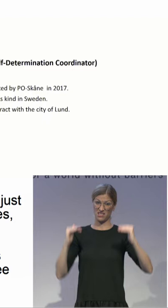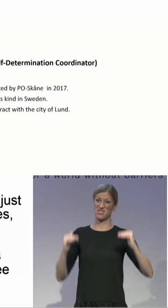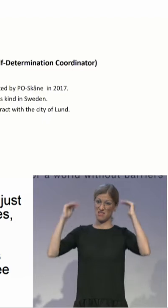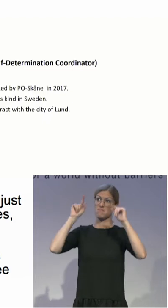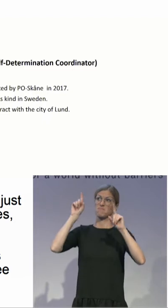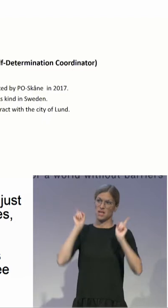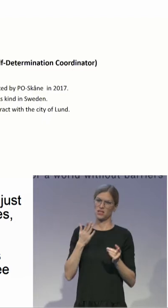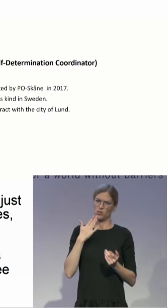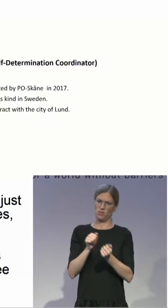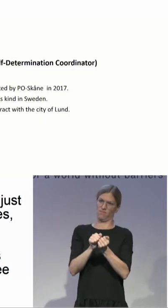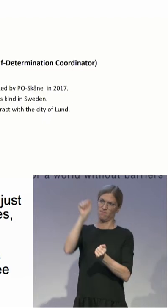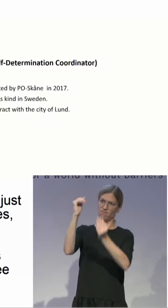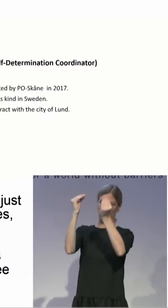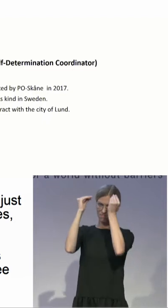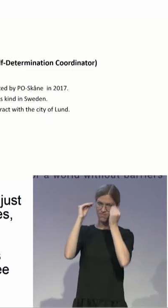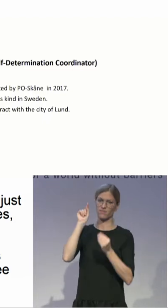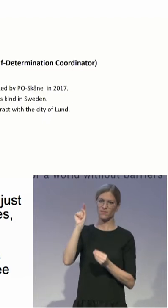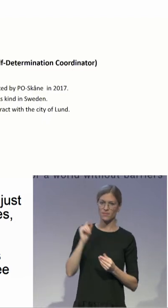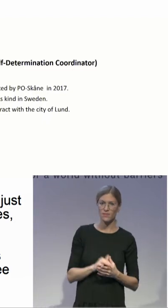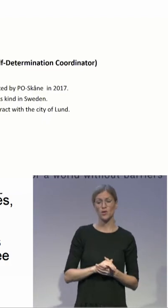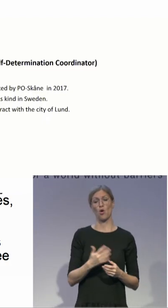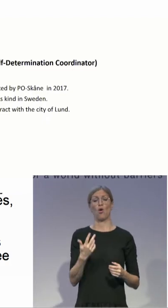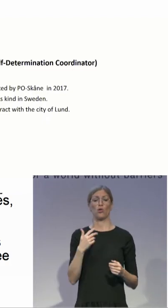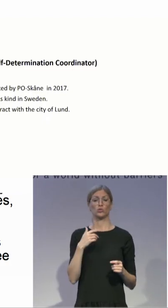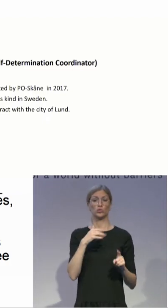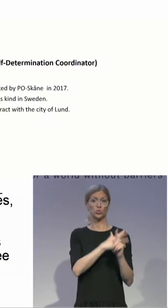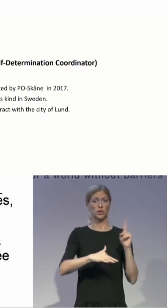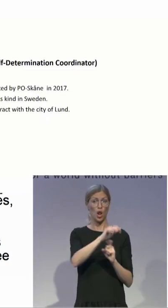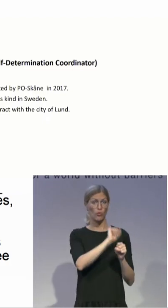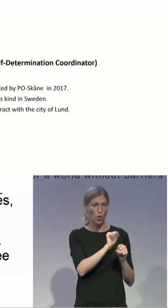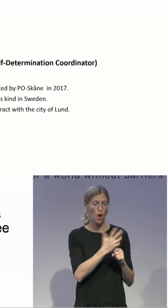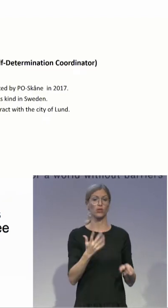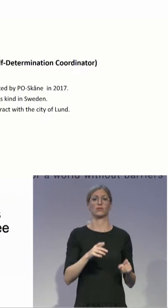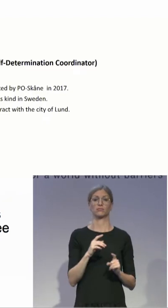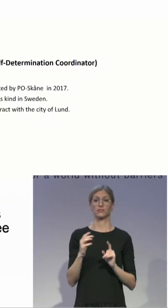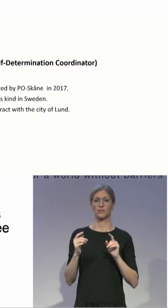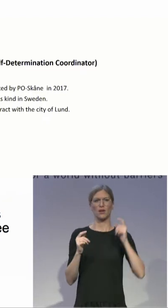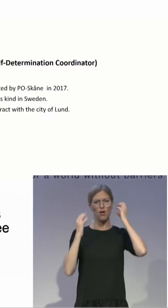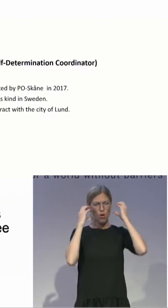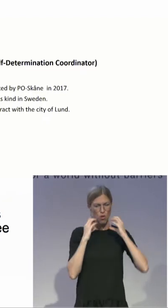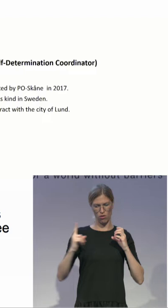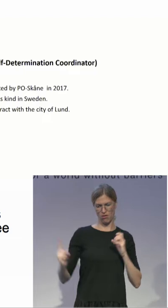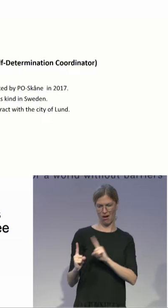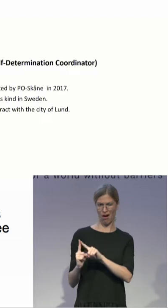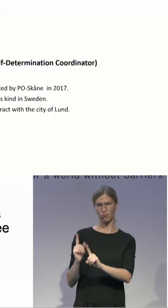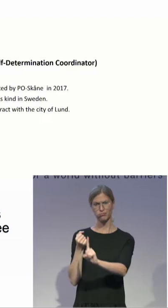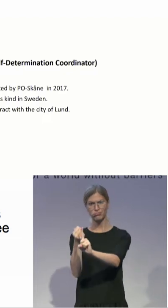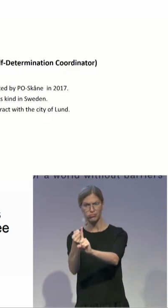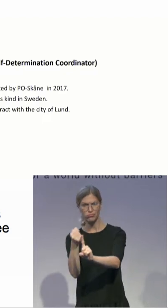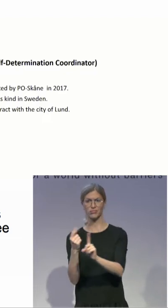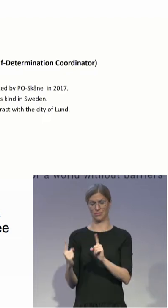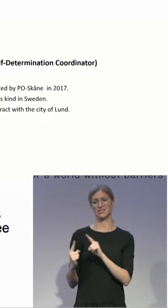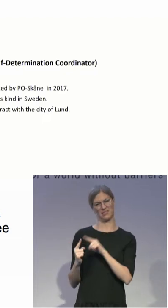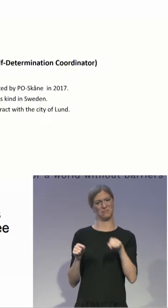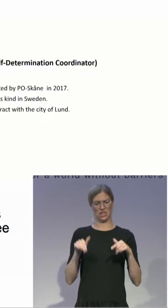of them are trained social workers, but some are lawyers and some have other specialised training. The PO doesn't keep any records.